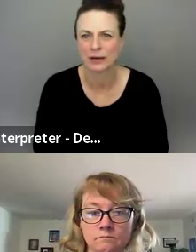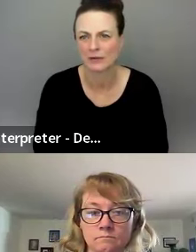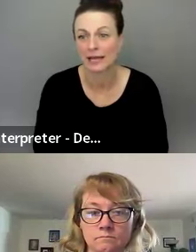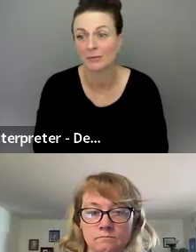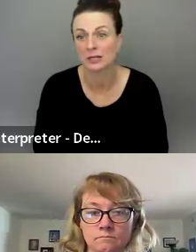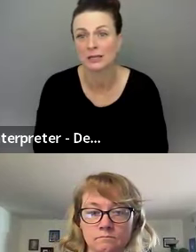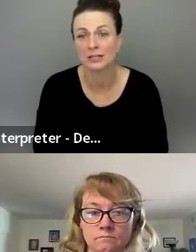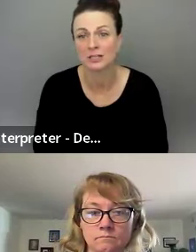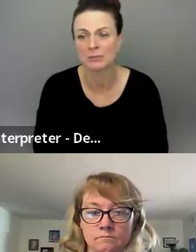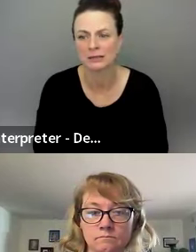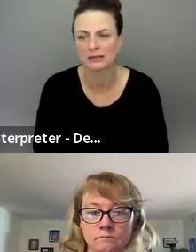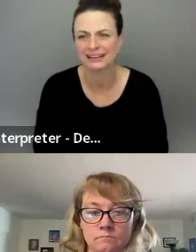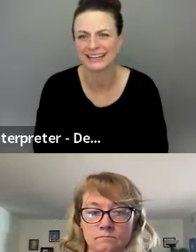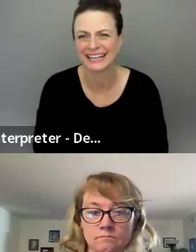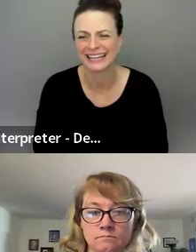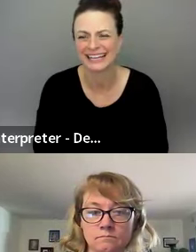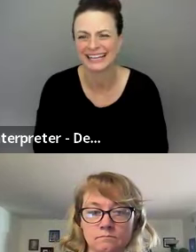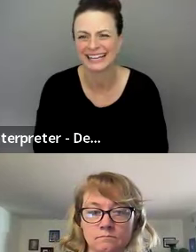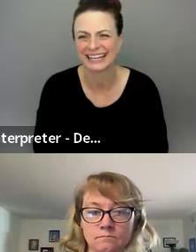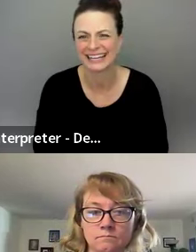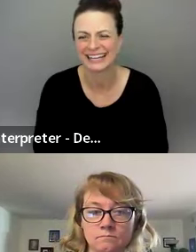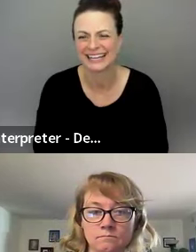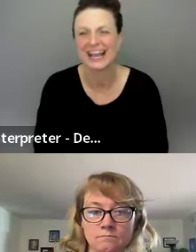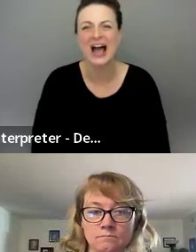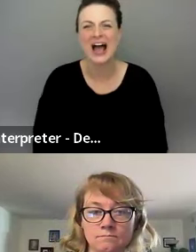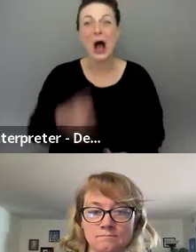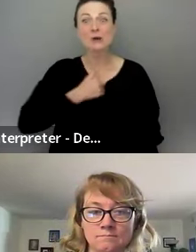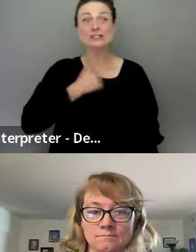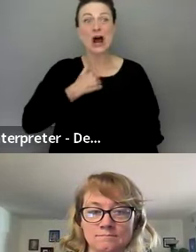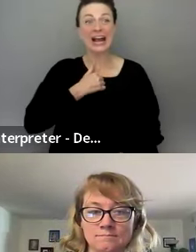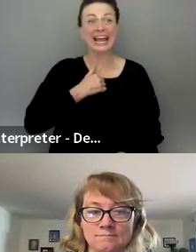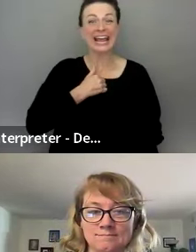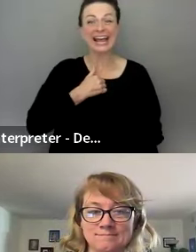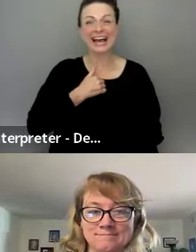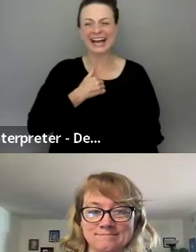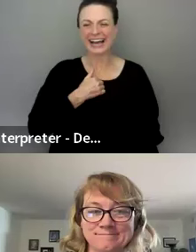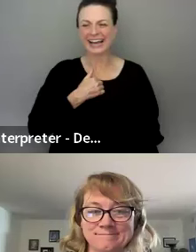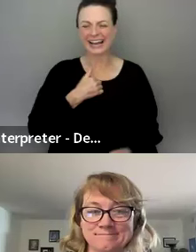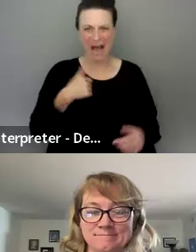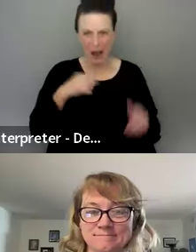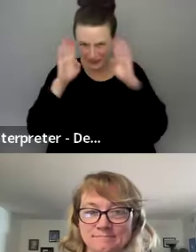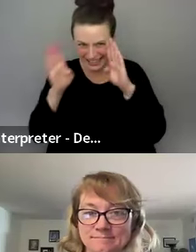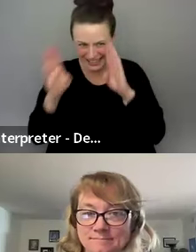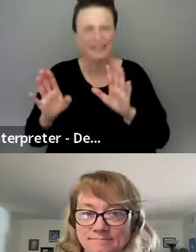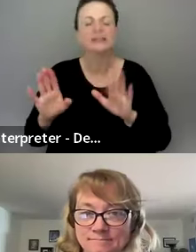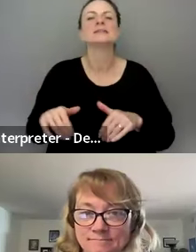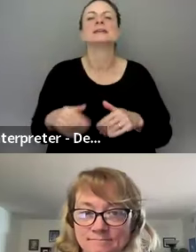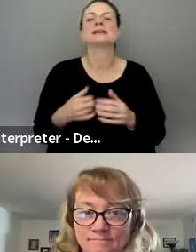I'm waiting on the captioning to catch up. Oh, sorry. Sorry. I was deploying to Catherine. Uh,